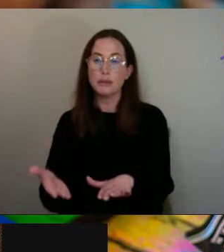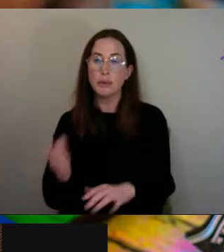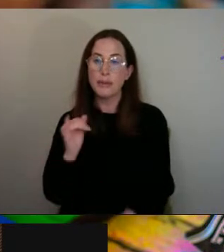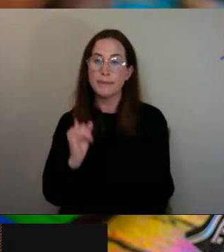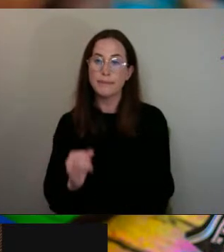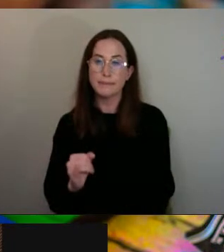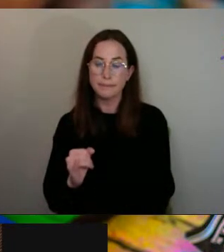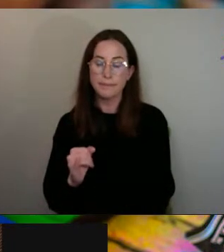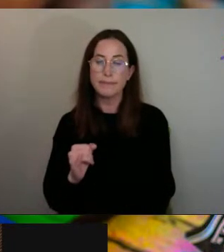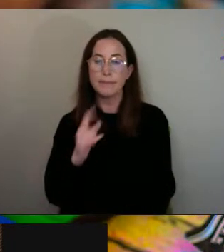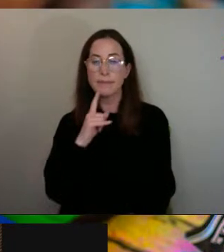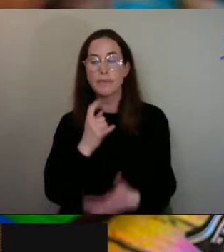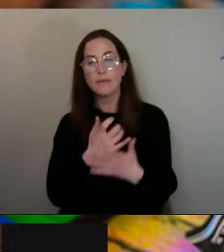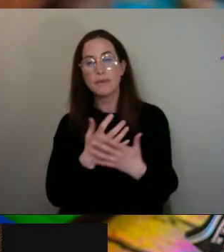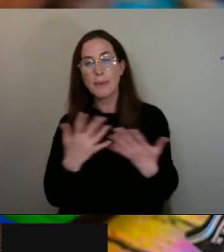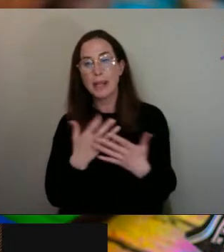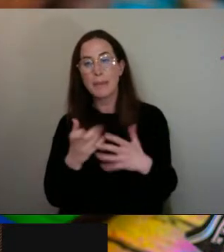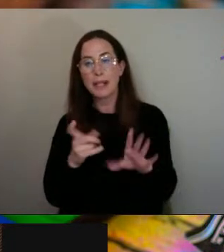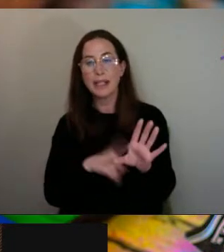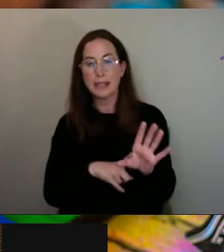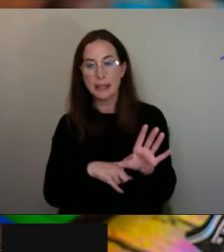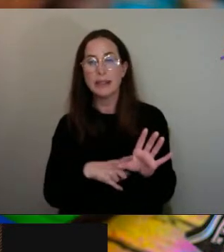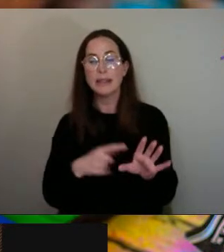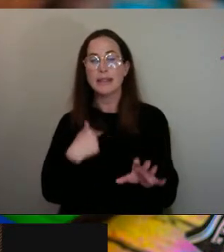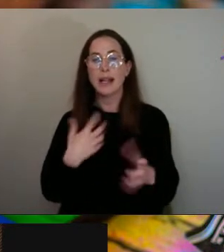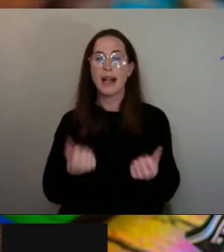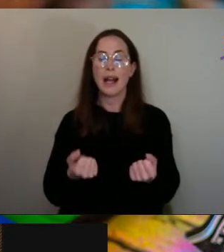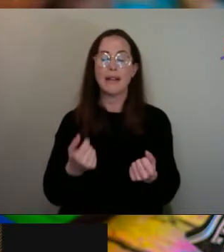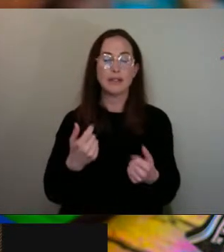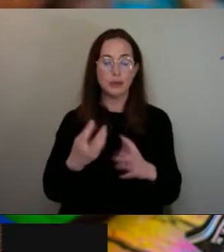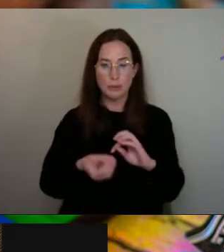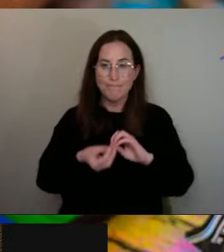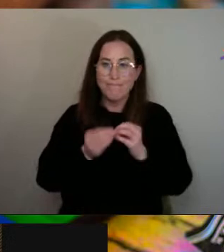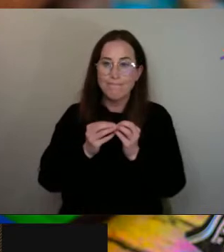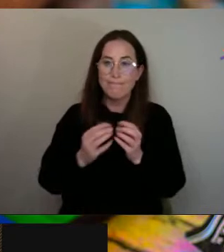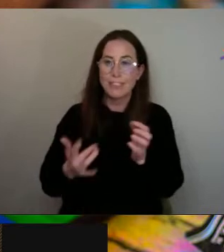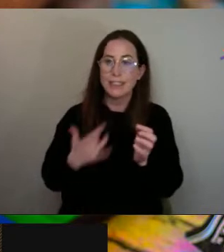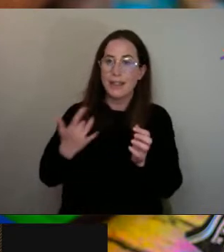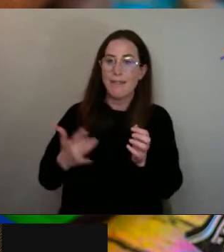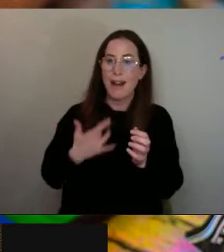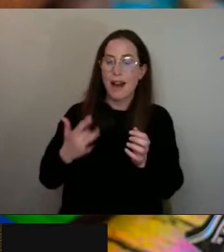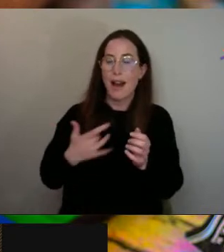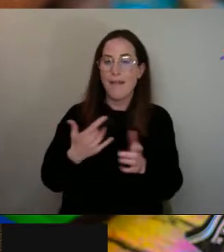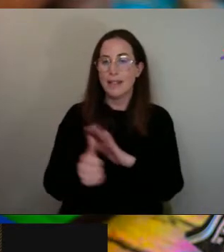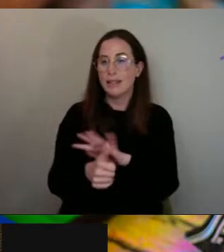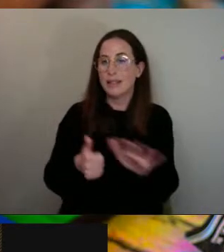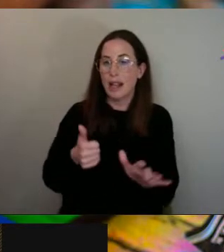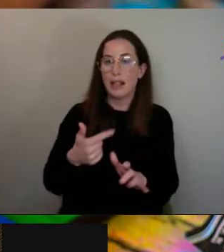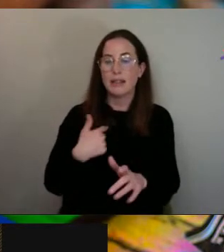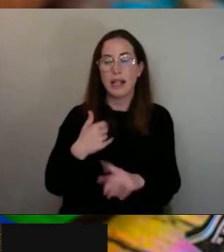So for many a year, I had a lot of survivor's guilt. I had social anxiety.